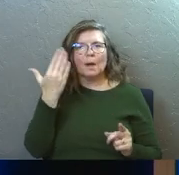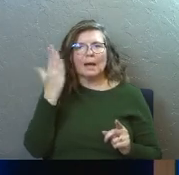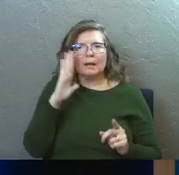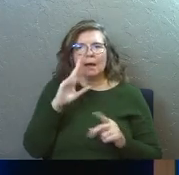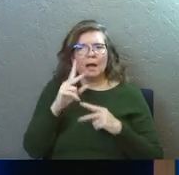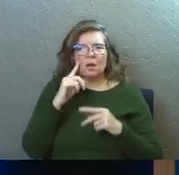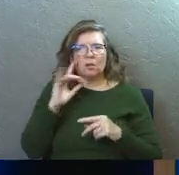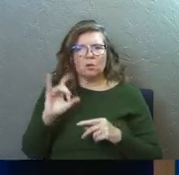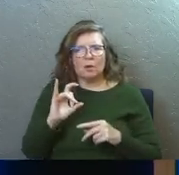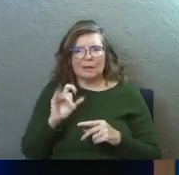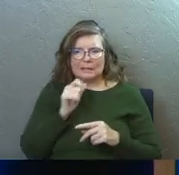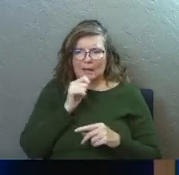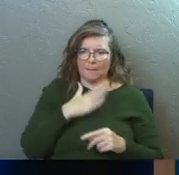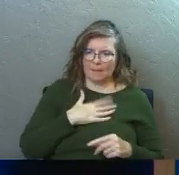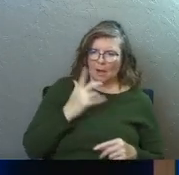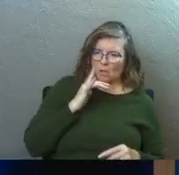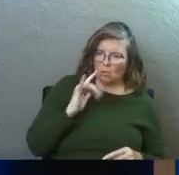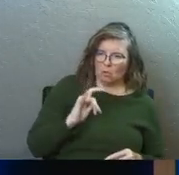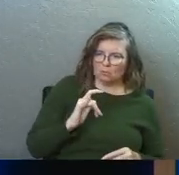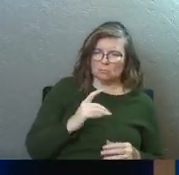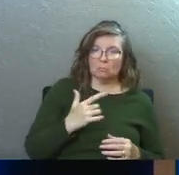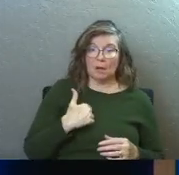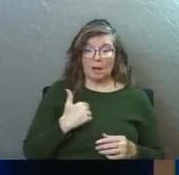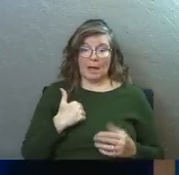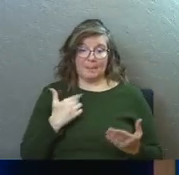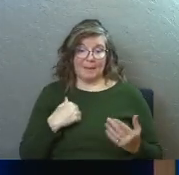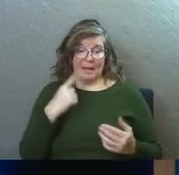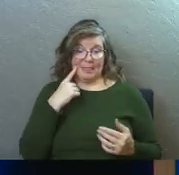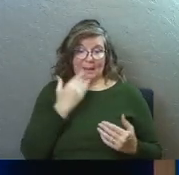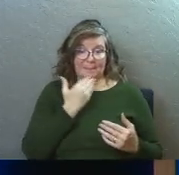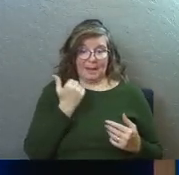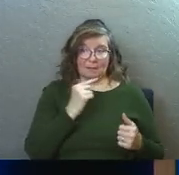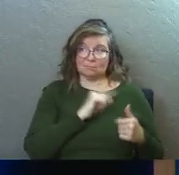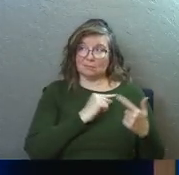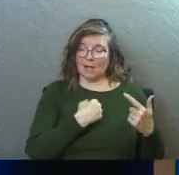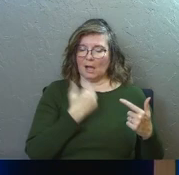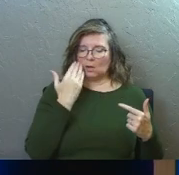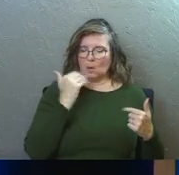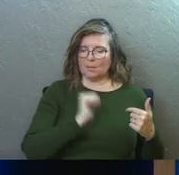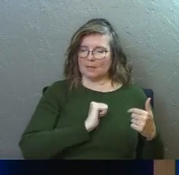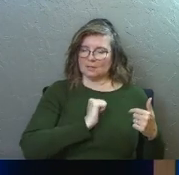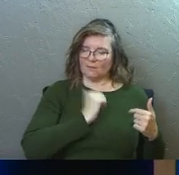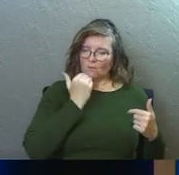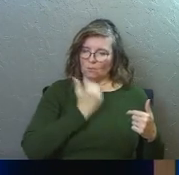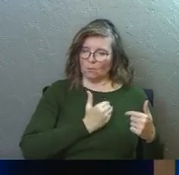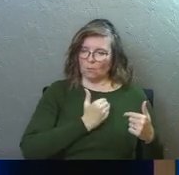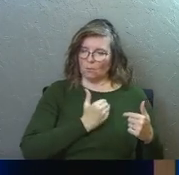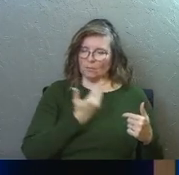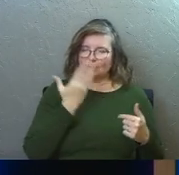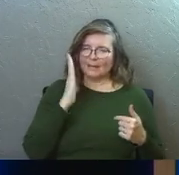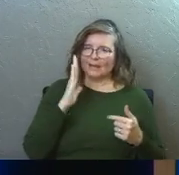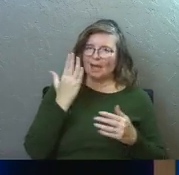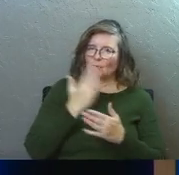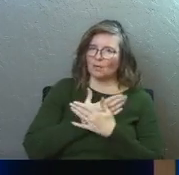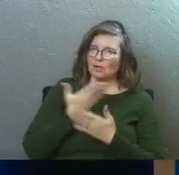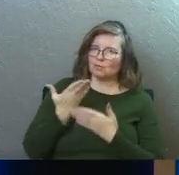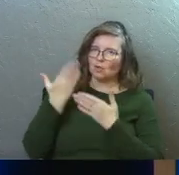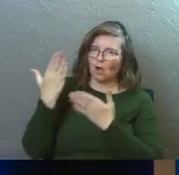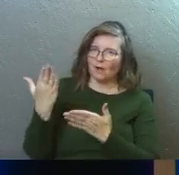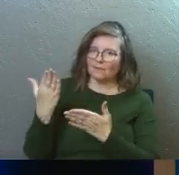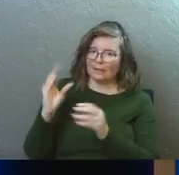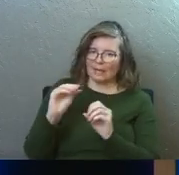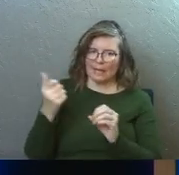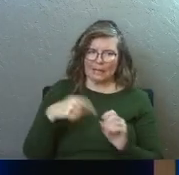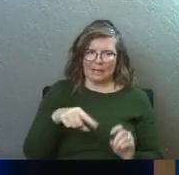God's version of rest versus what the world has to offer? What I might think is best for me? Because don't I know myself pretty well? What does God's rest offer that